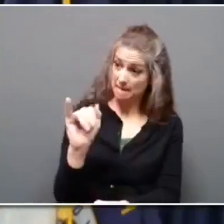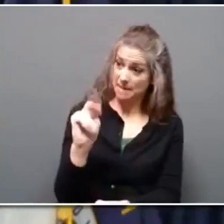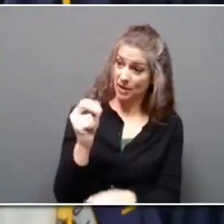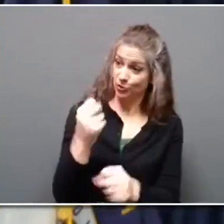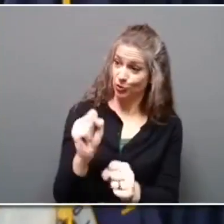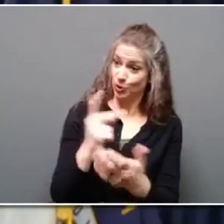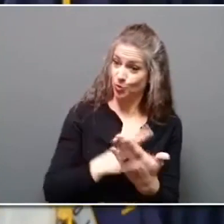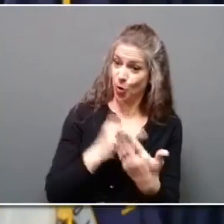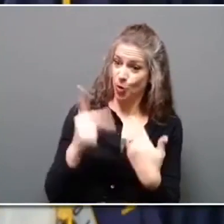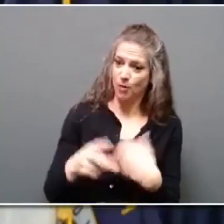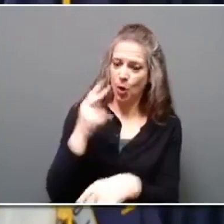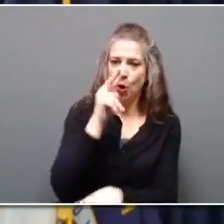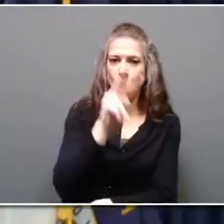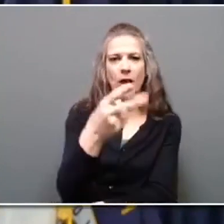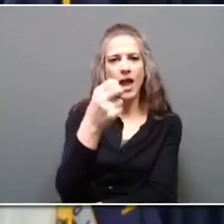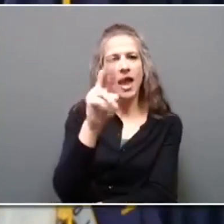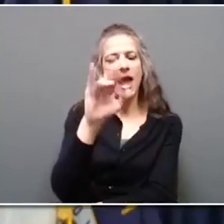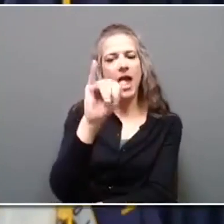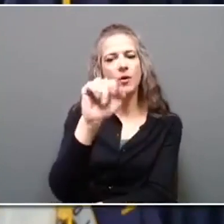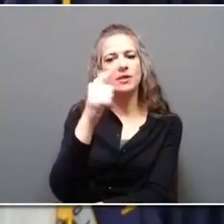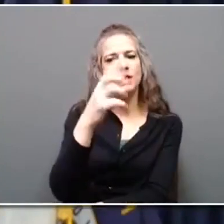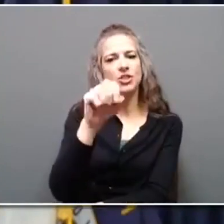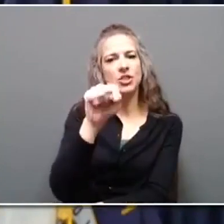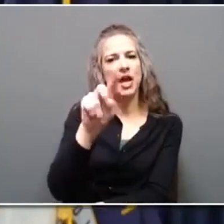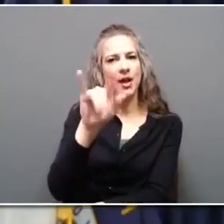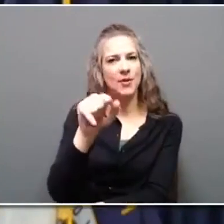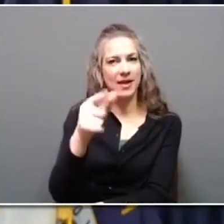please visit heritage.ky.gov.